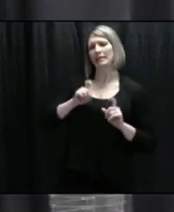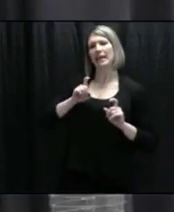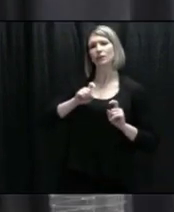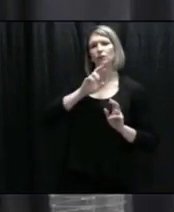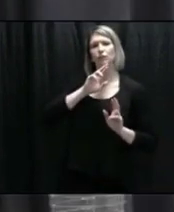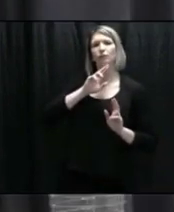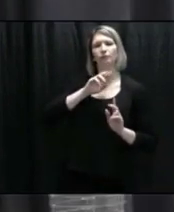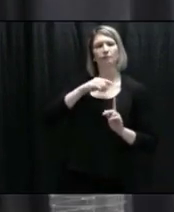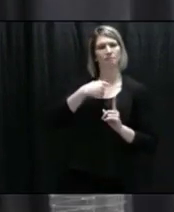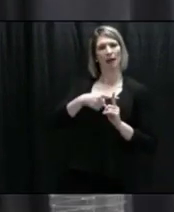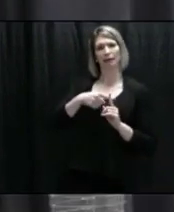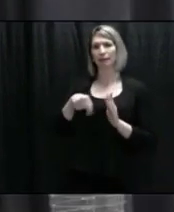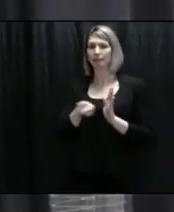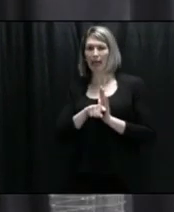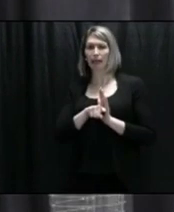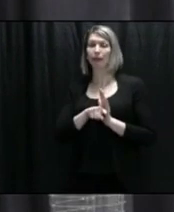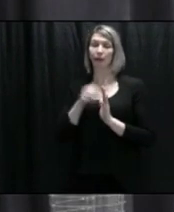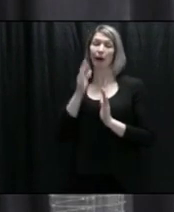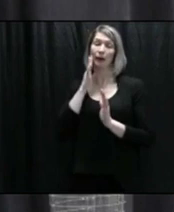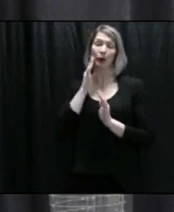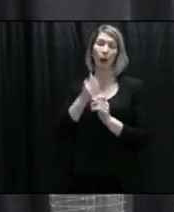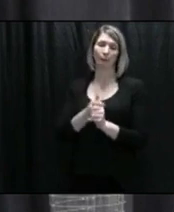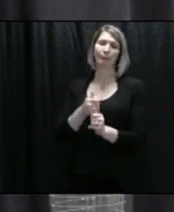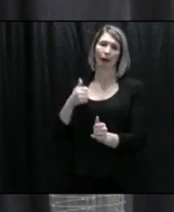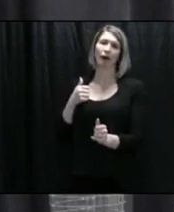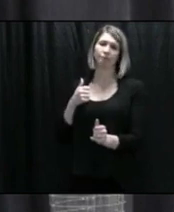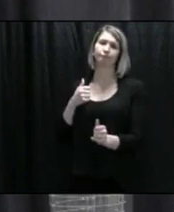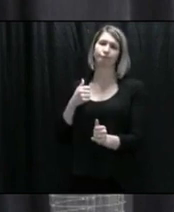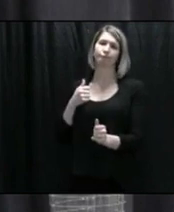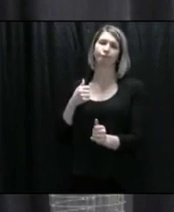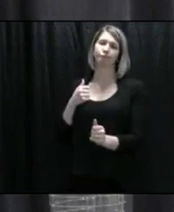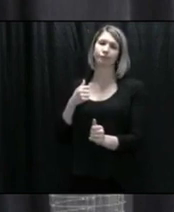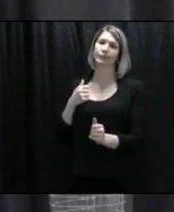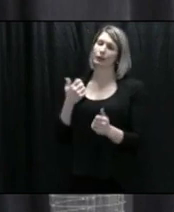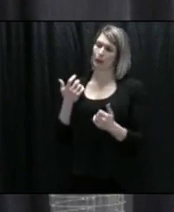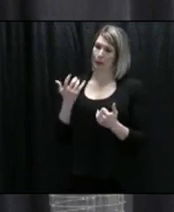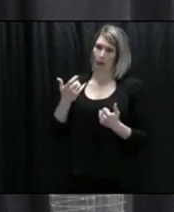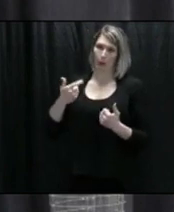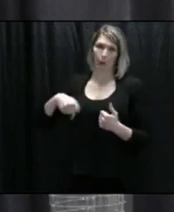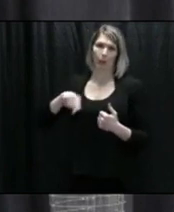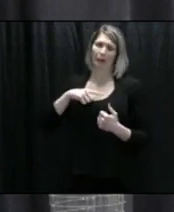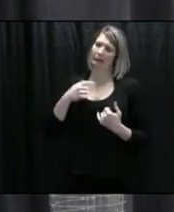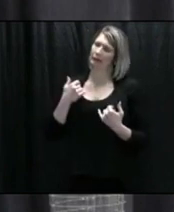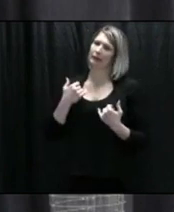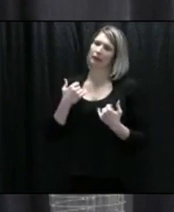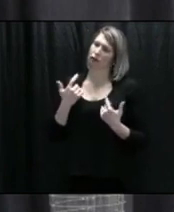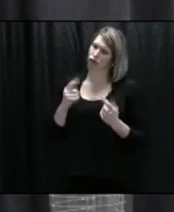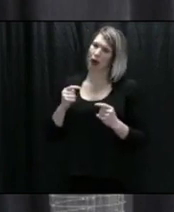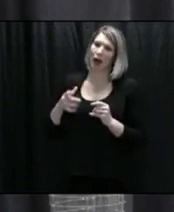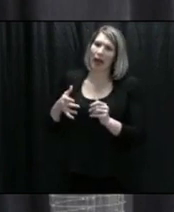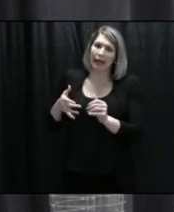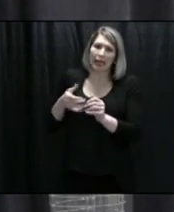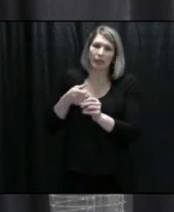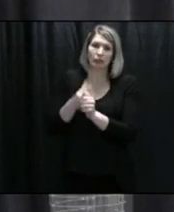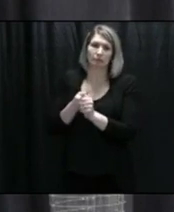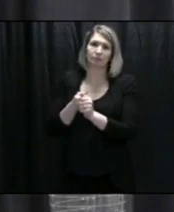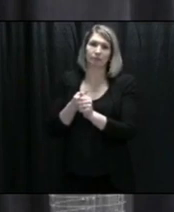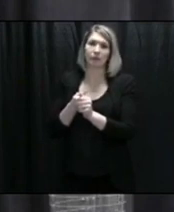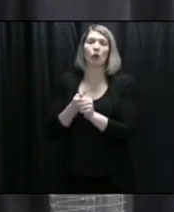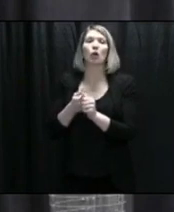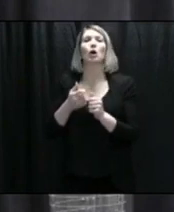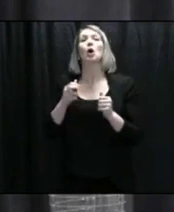in some of the negative results. We're working on that, and indeed, we're actually working on whether or not we could perhaps get, say, text